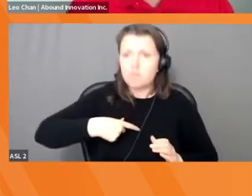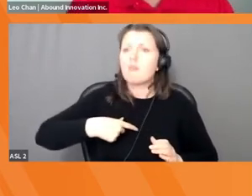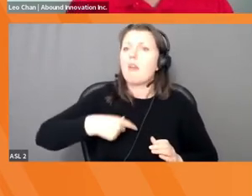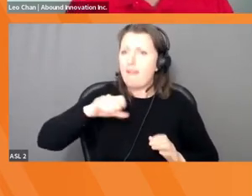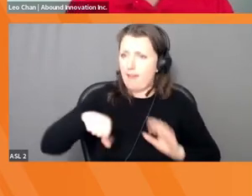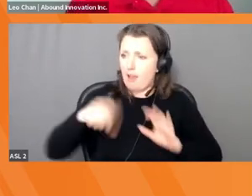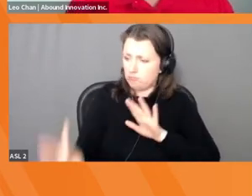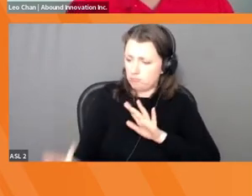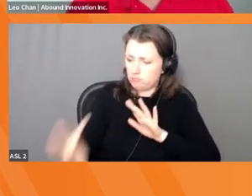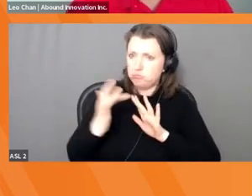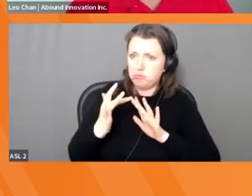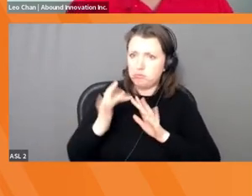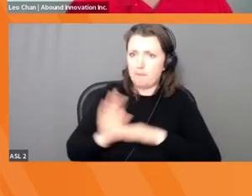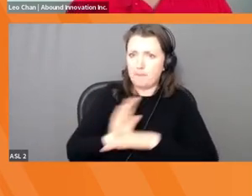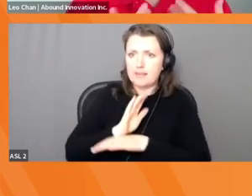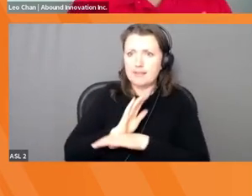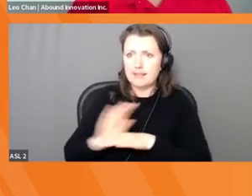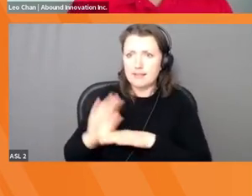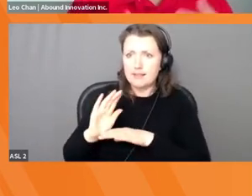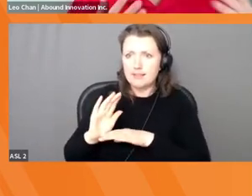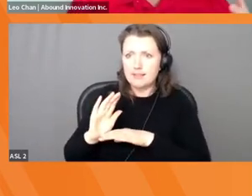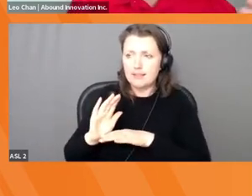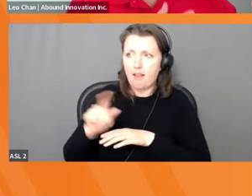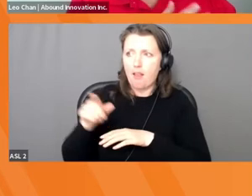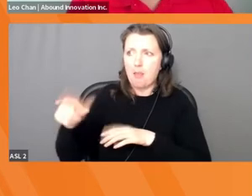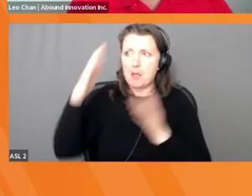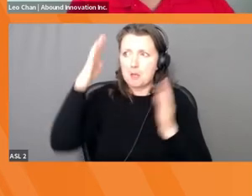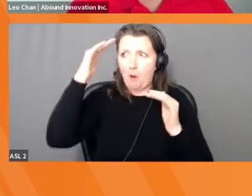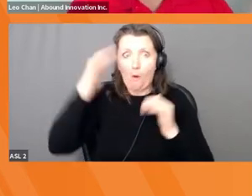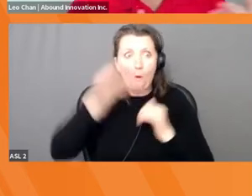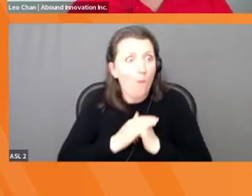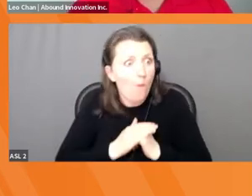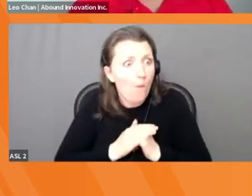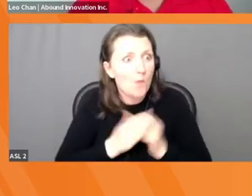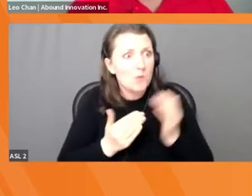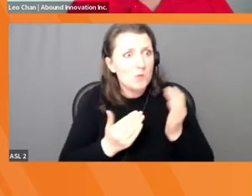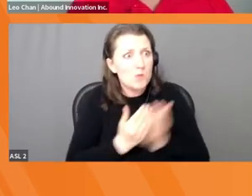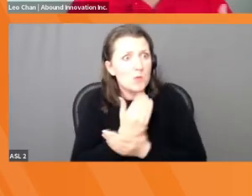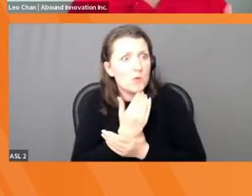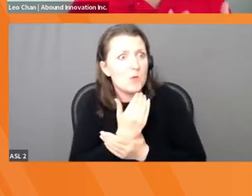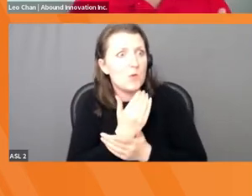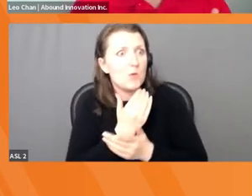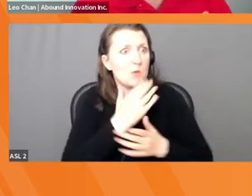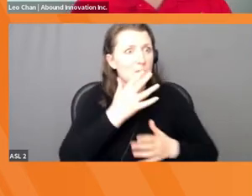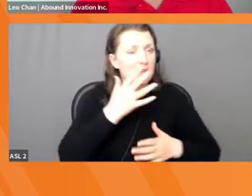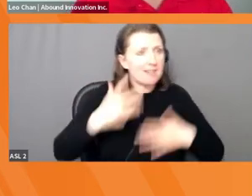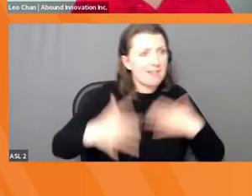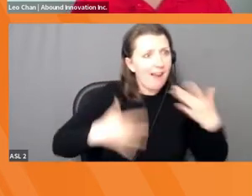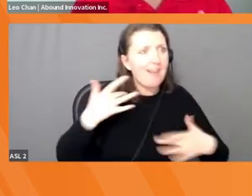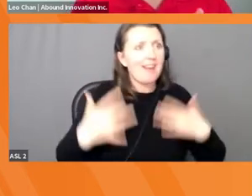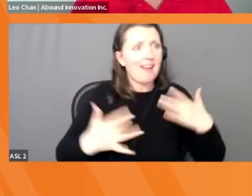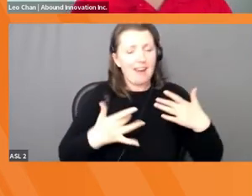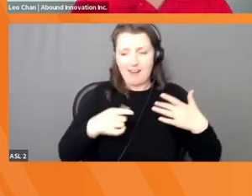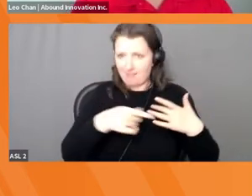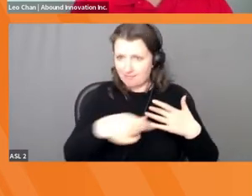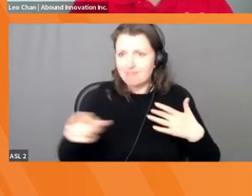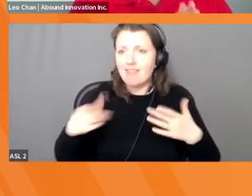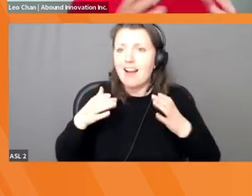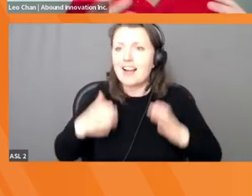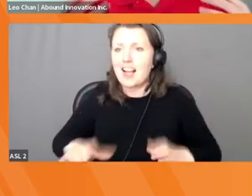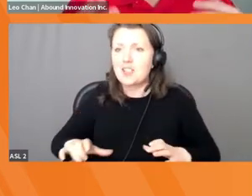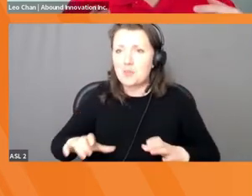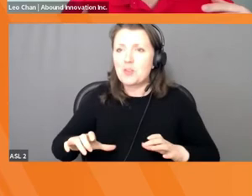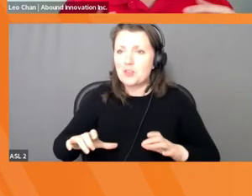expect new ways of doing things from us, regardless if it's in a different industry that we're in. And I always like to provide the example of Amazon.